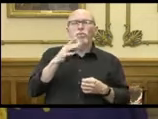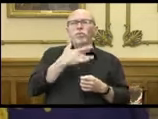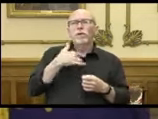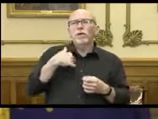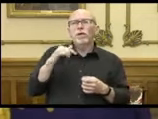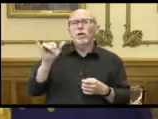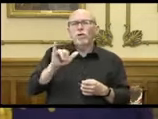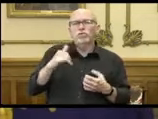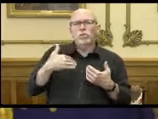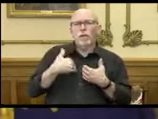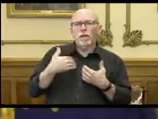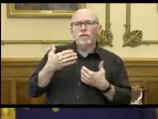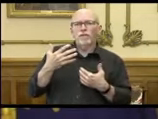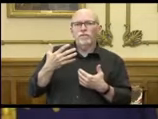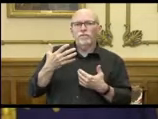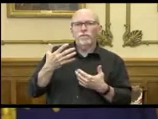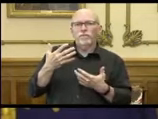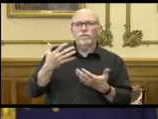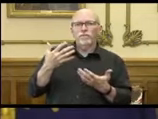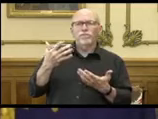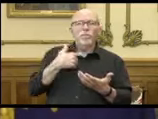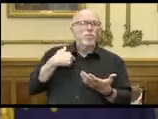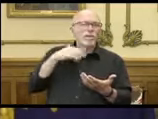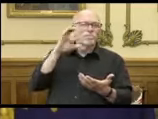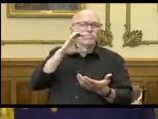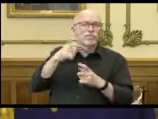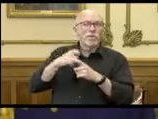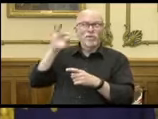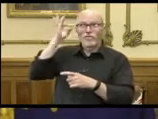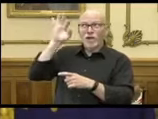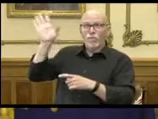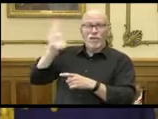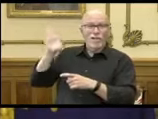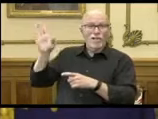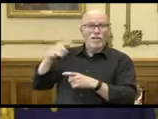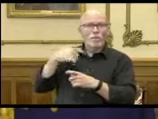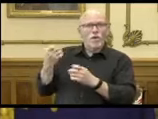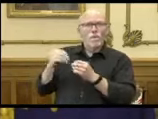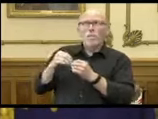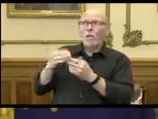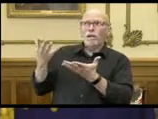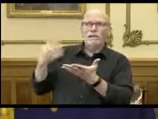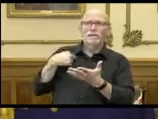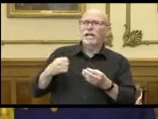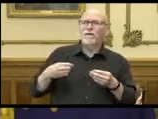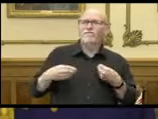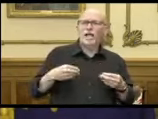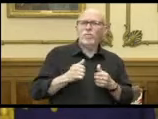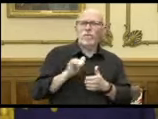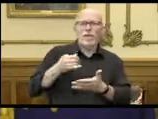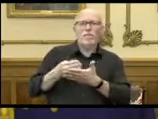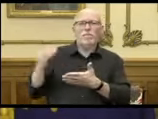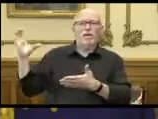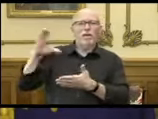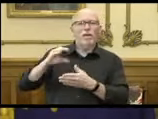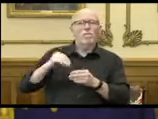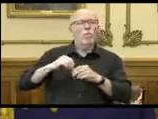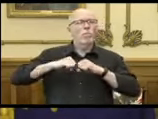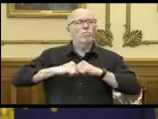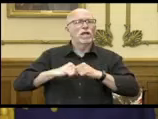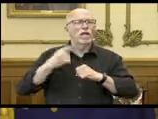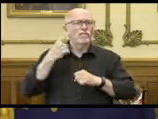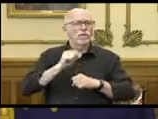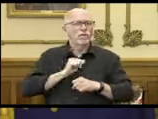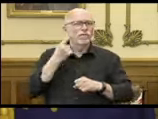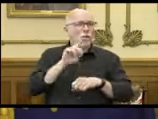we also have sought from the, our federal partners, more flexibility, more liability protection for our schools